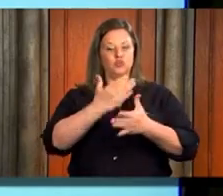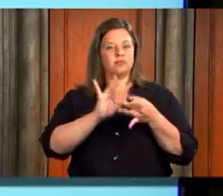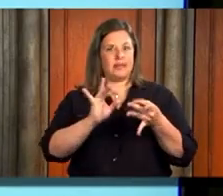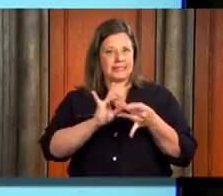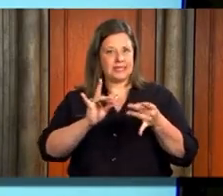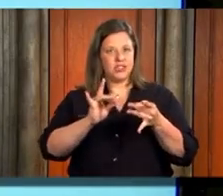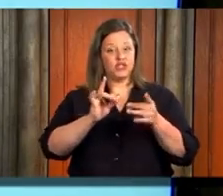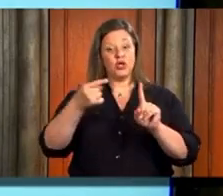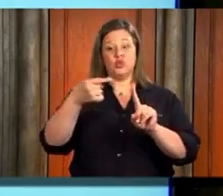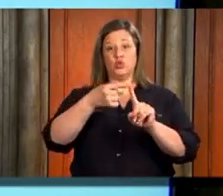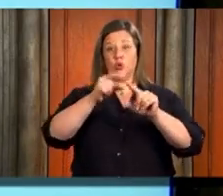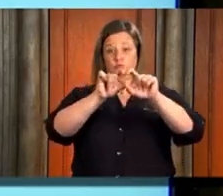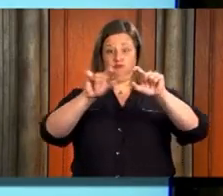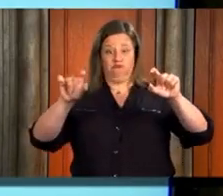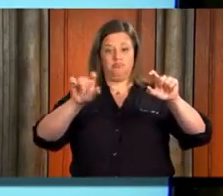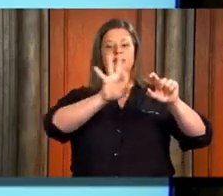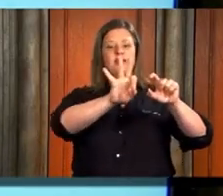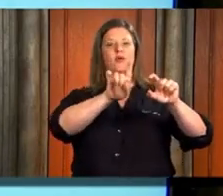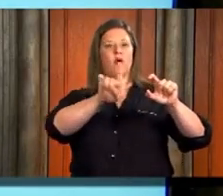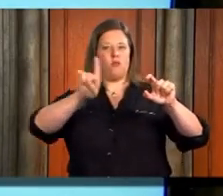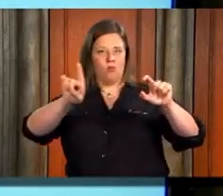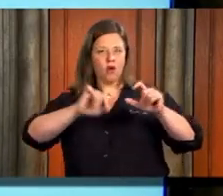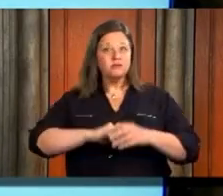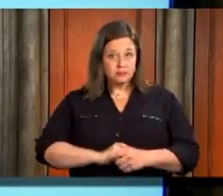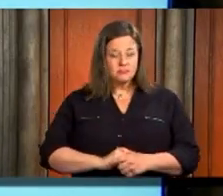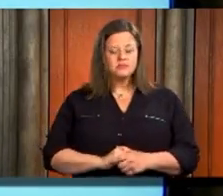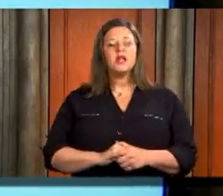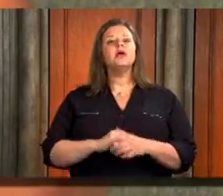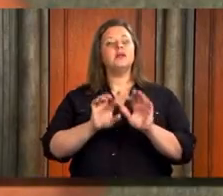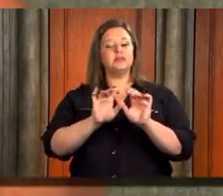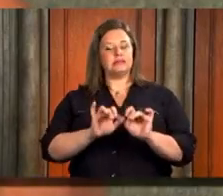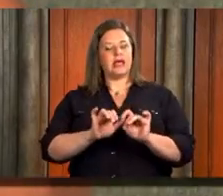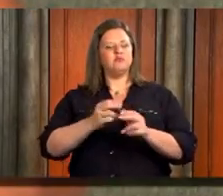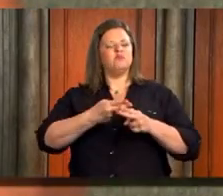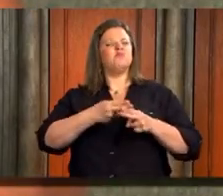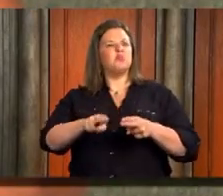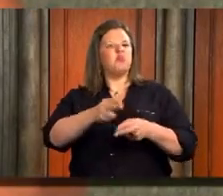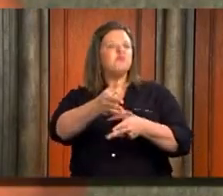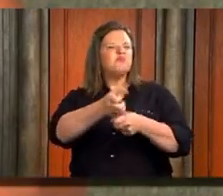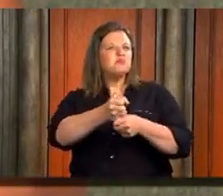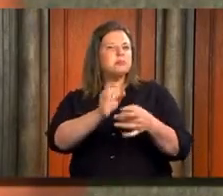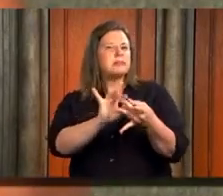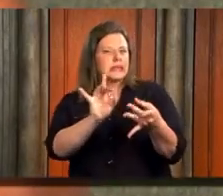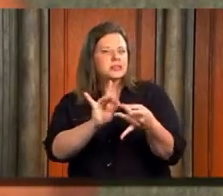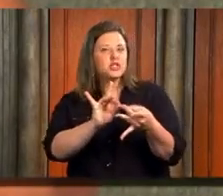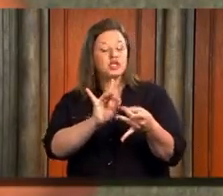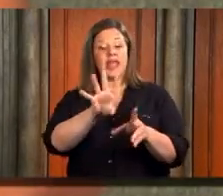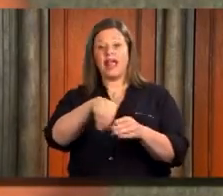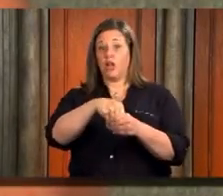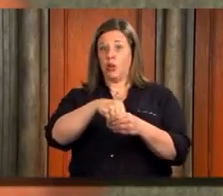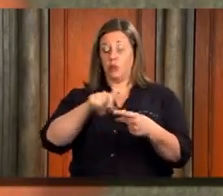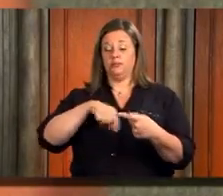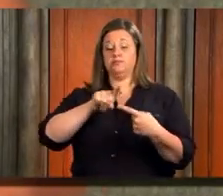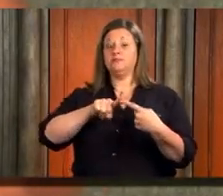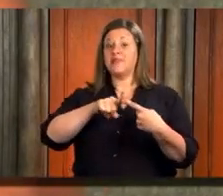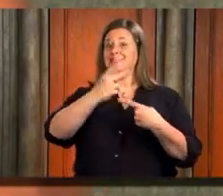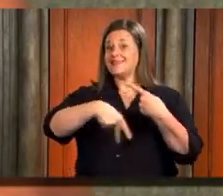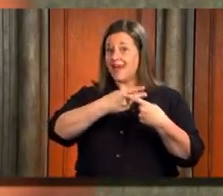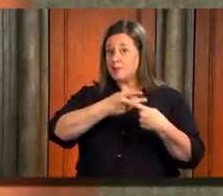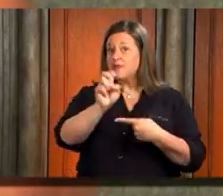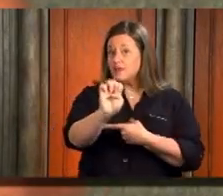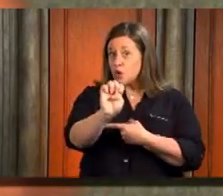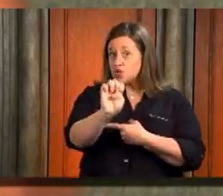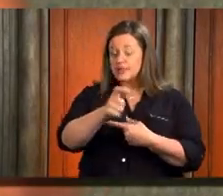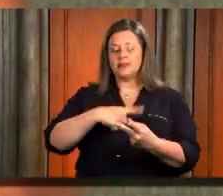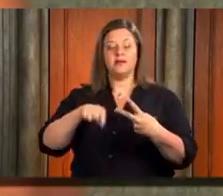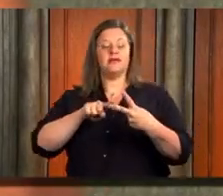enter 9-1-1 in the To or Recipient field. Type a short message. Include the type of emergency and the